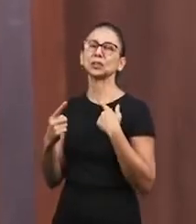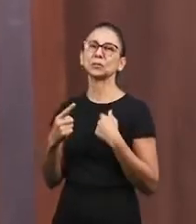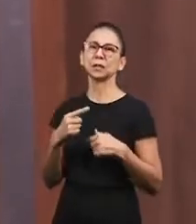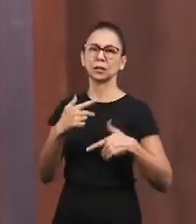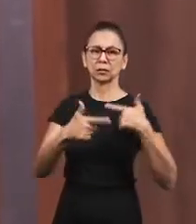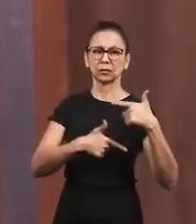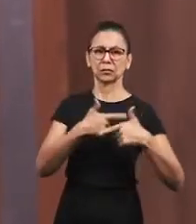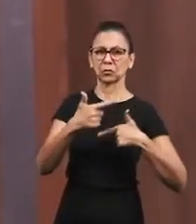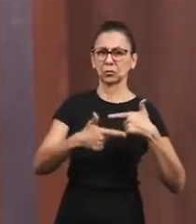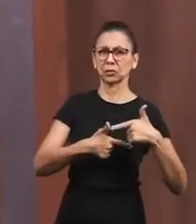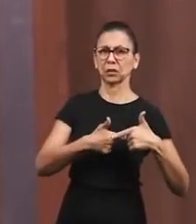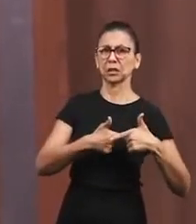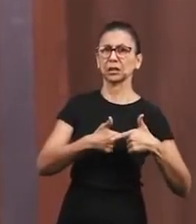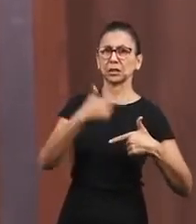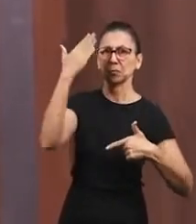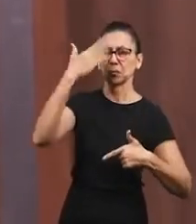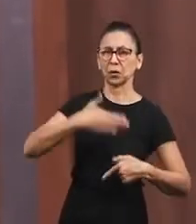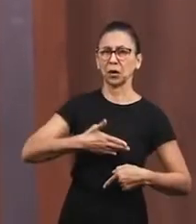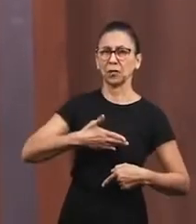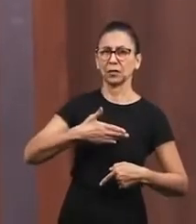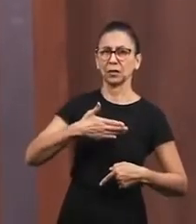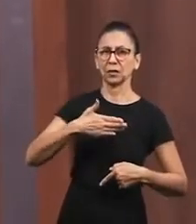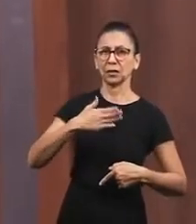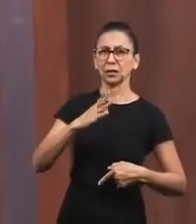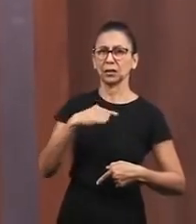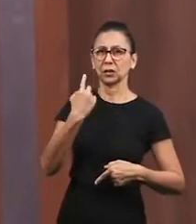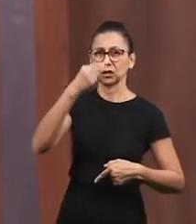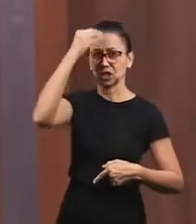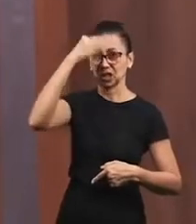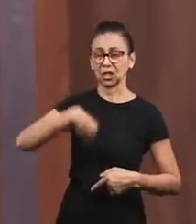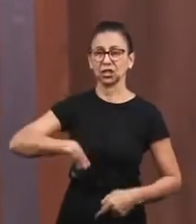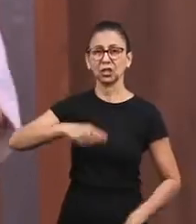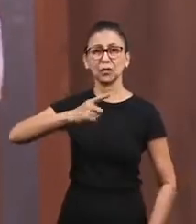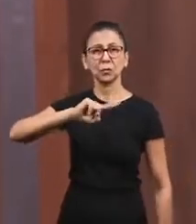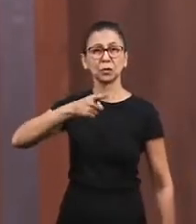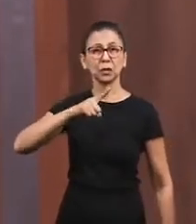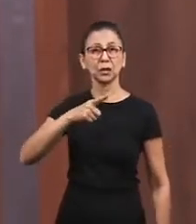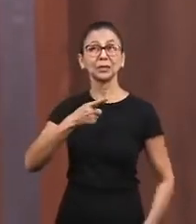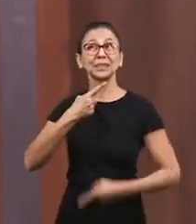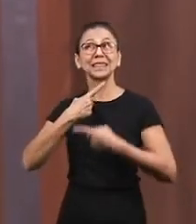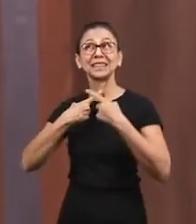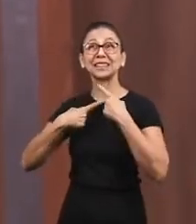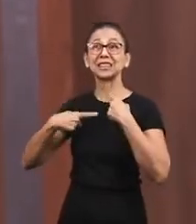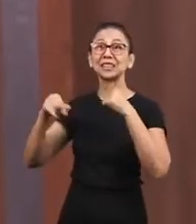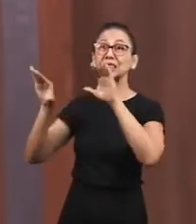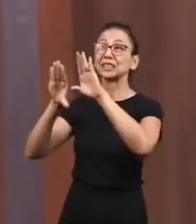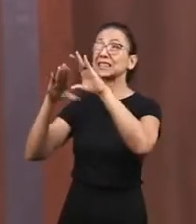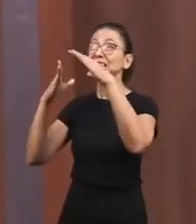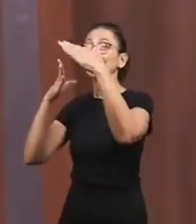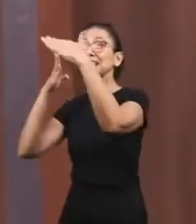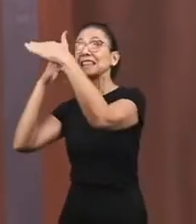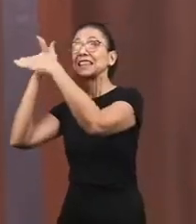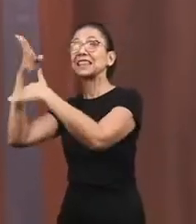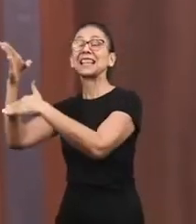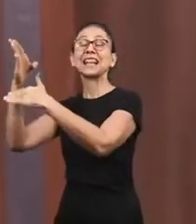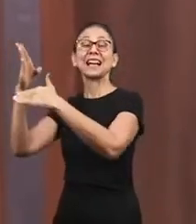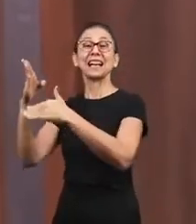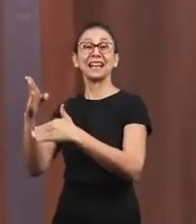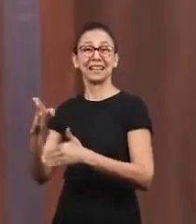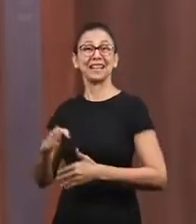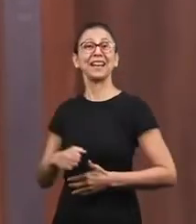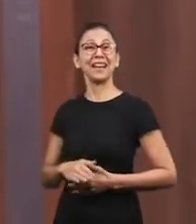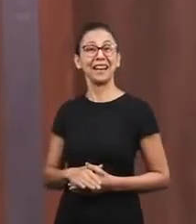heart and today we do not give up before the battles and struggles and problems because we love Jerusalem